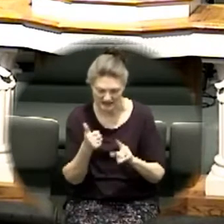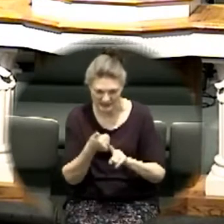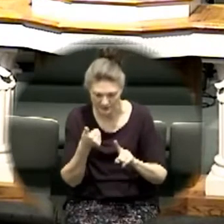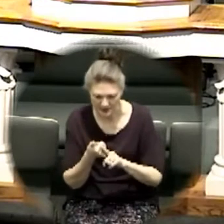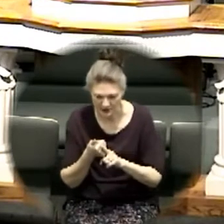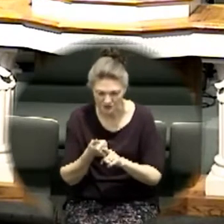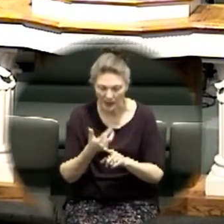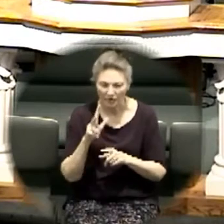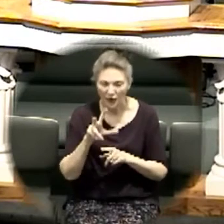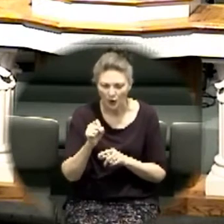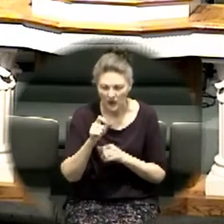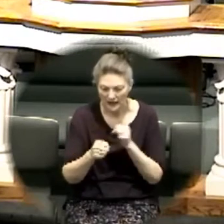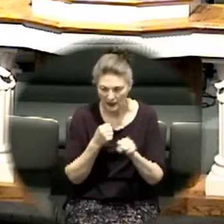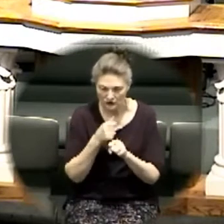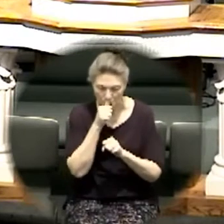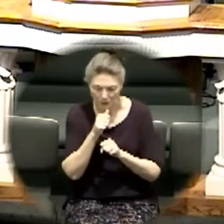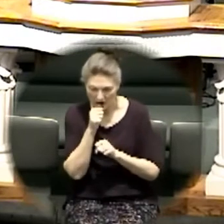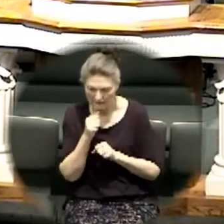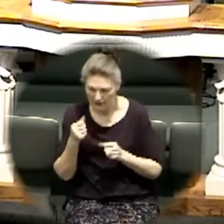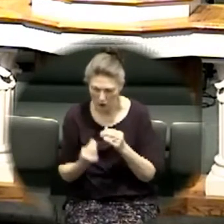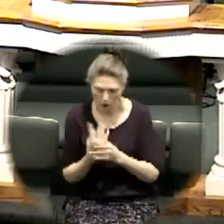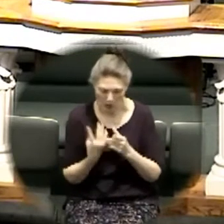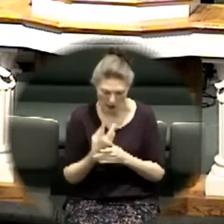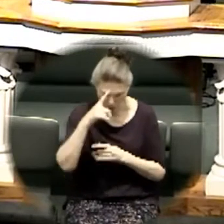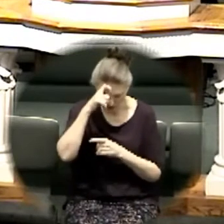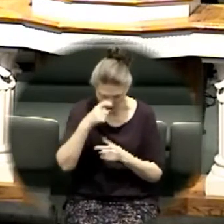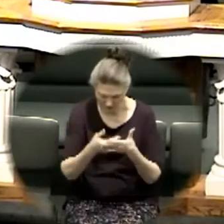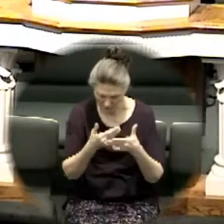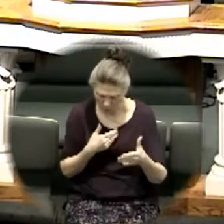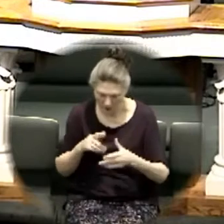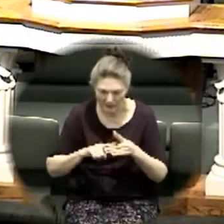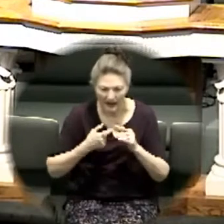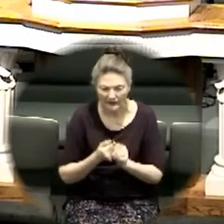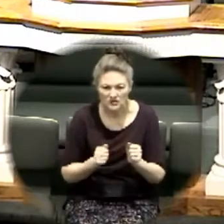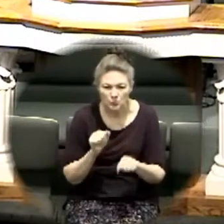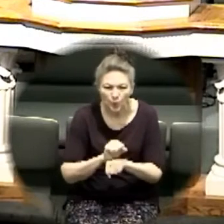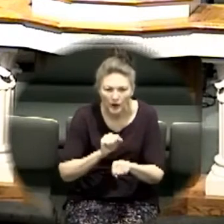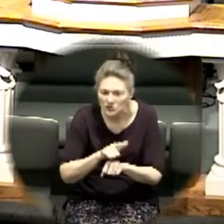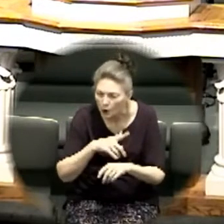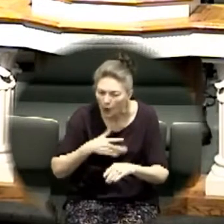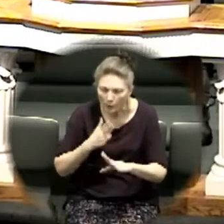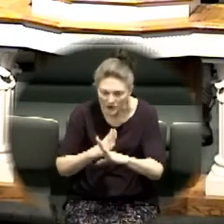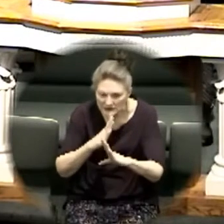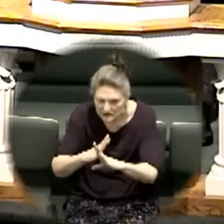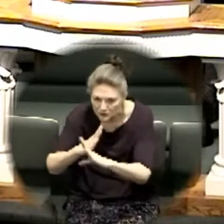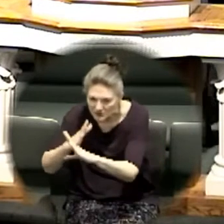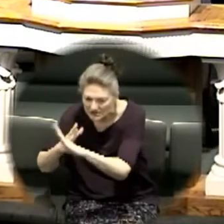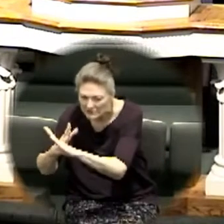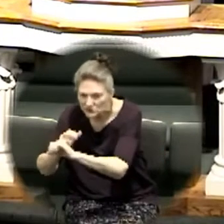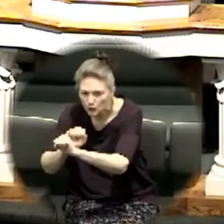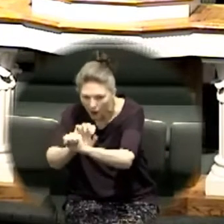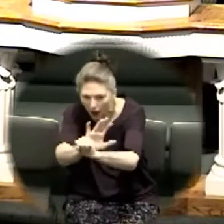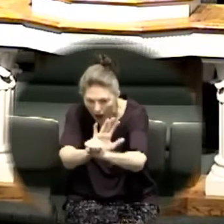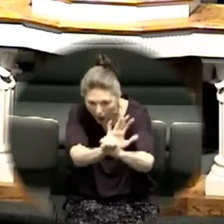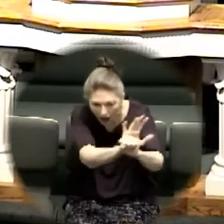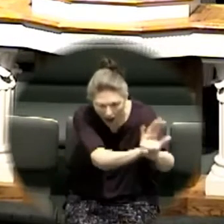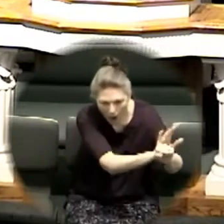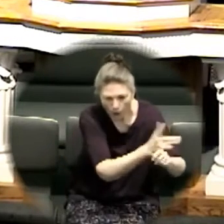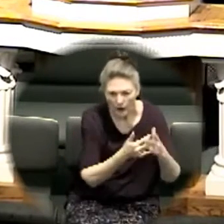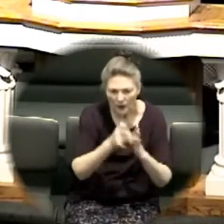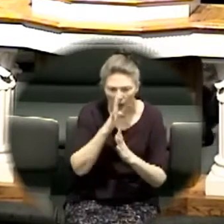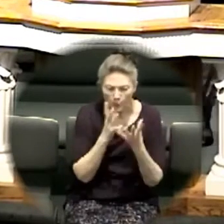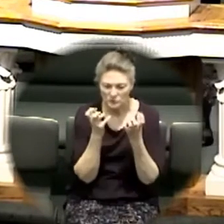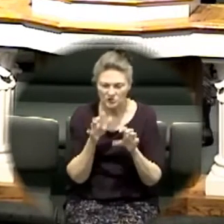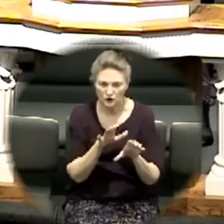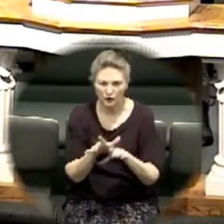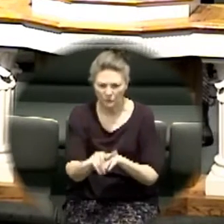in privacy growing in wisdom before he began this work don't fight against that's what god's what trying to do for you we will